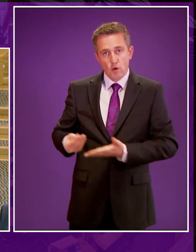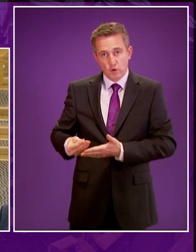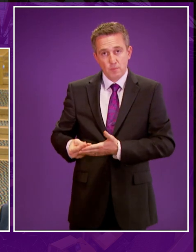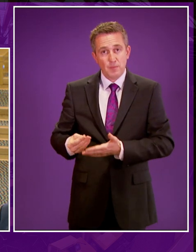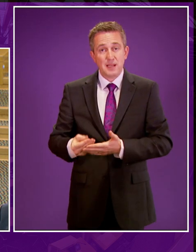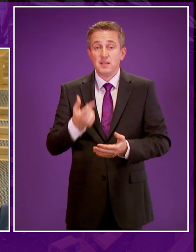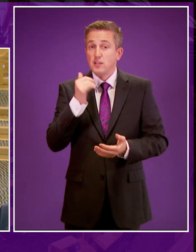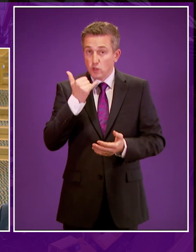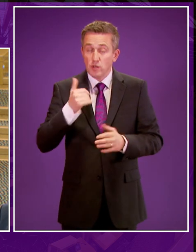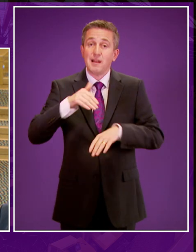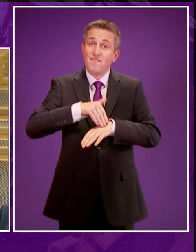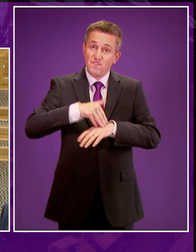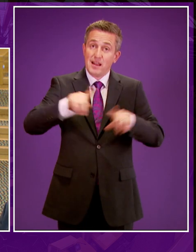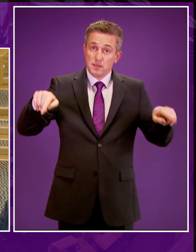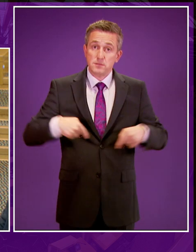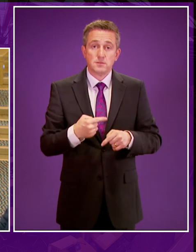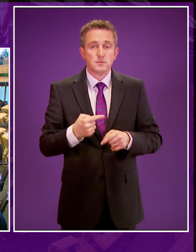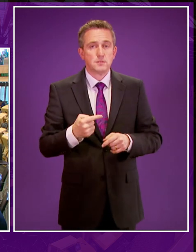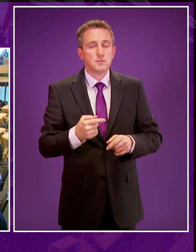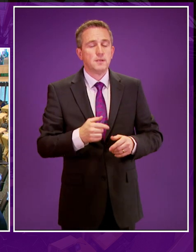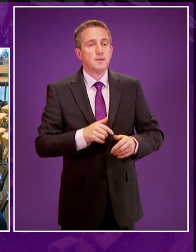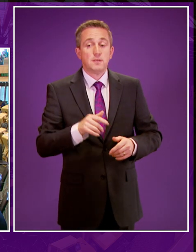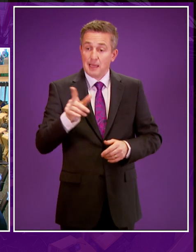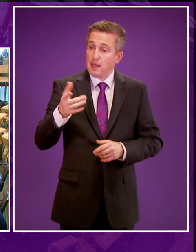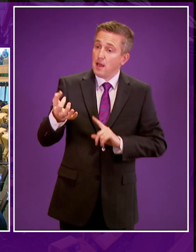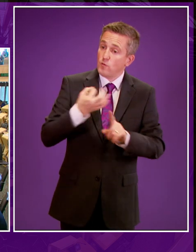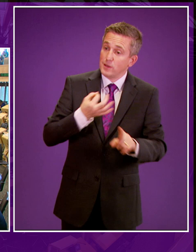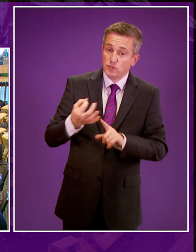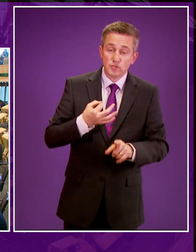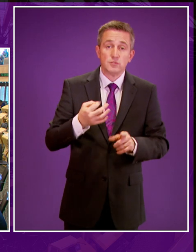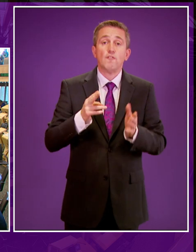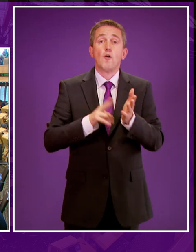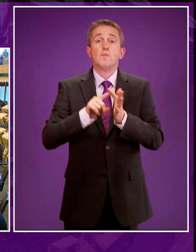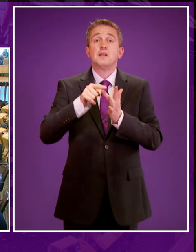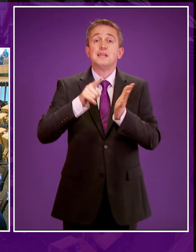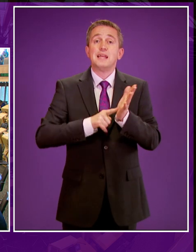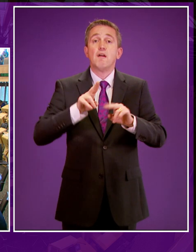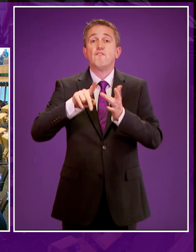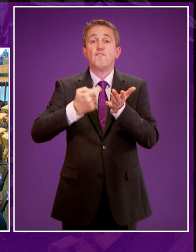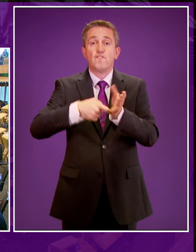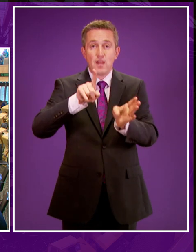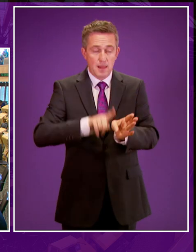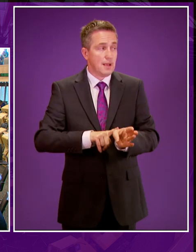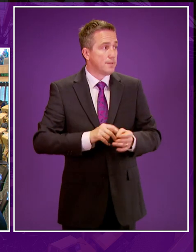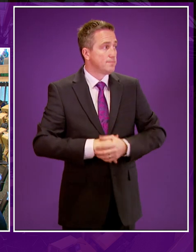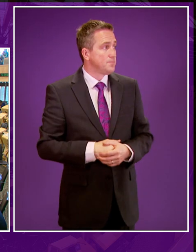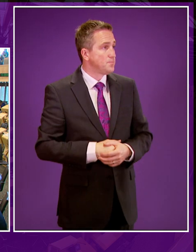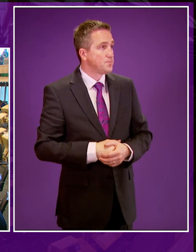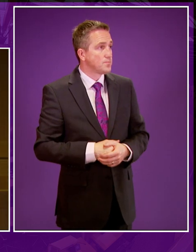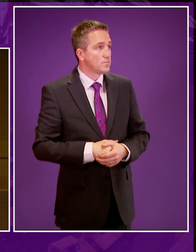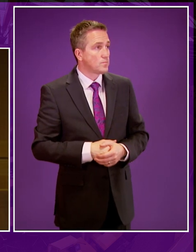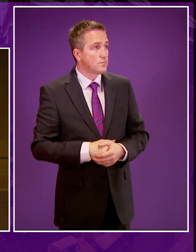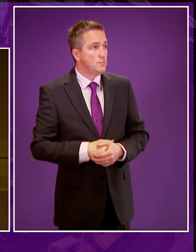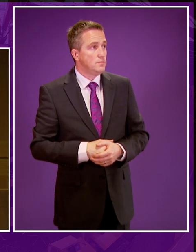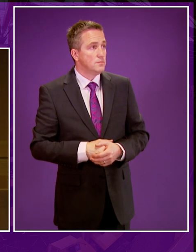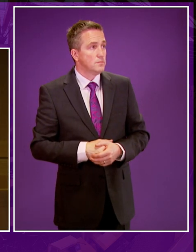costs for the sectors affected. I'll bring in Mr Finlay. I thank the Minister for taking the intervention. Given that,